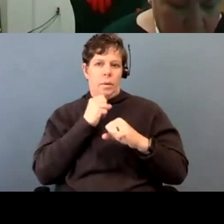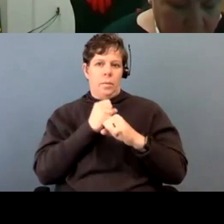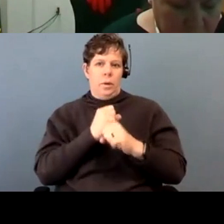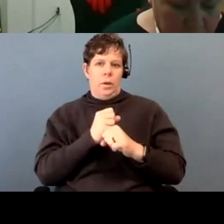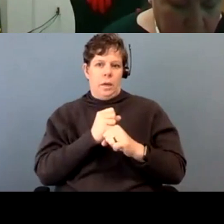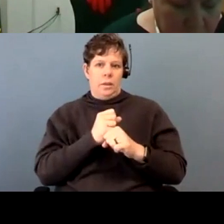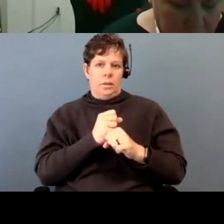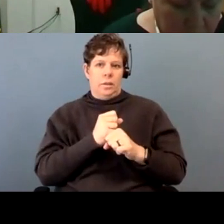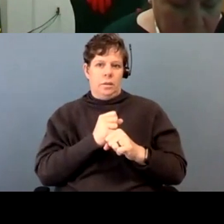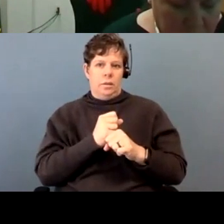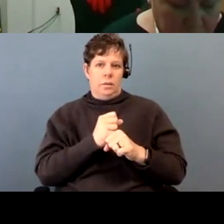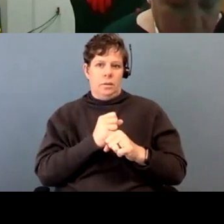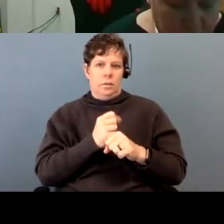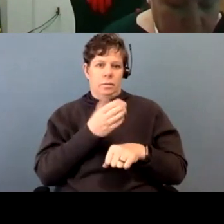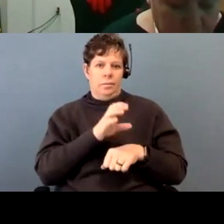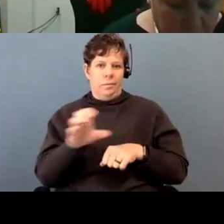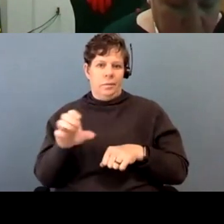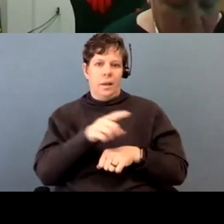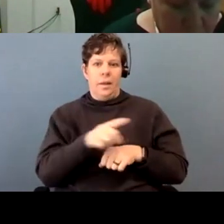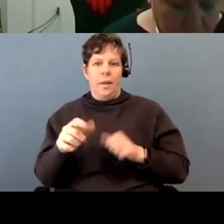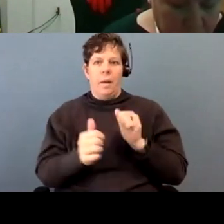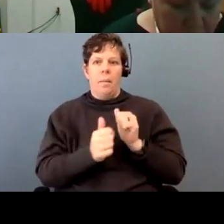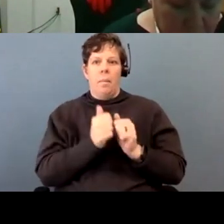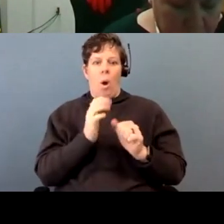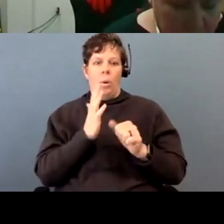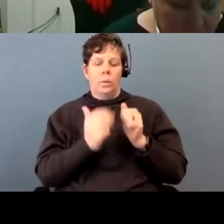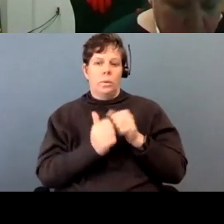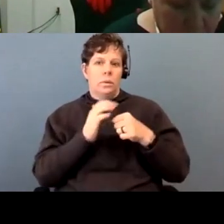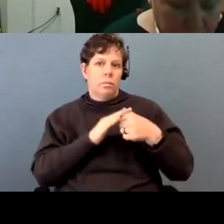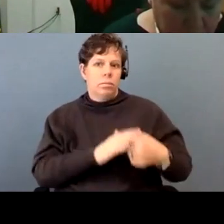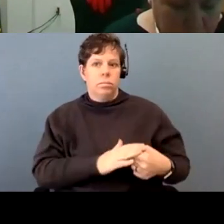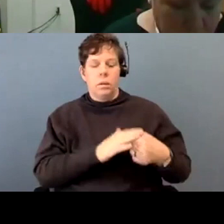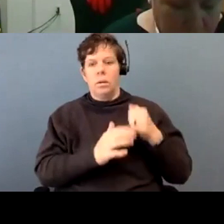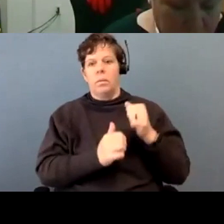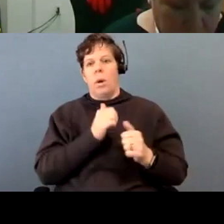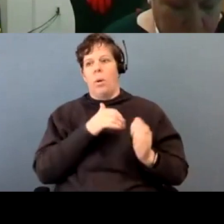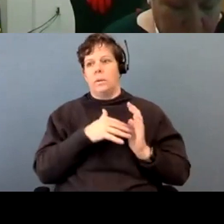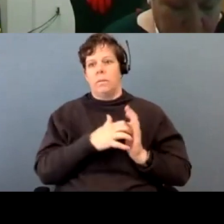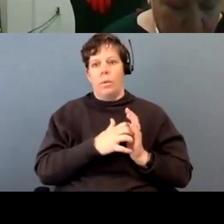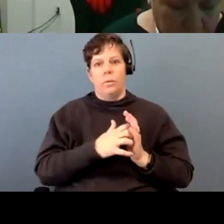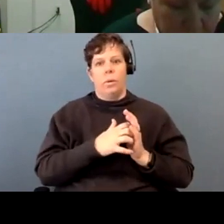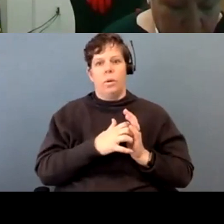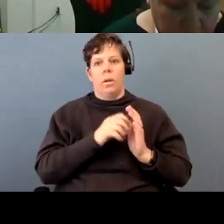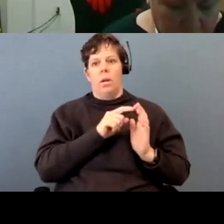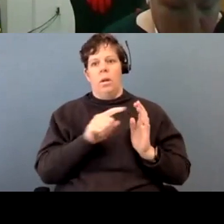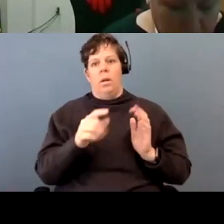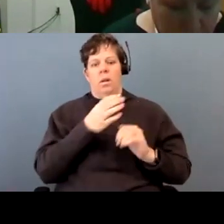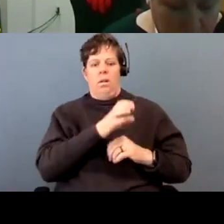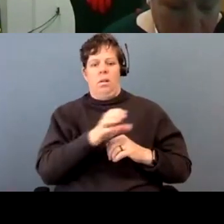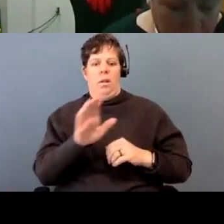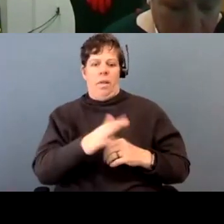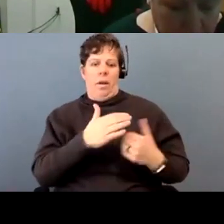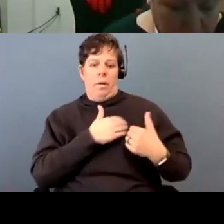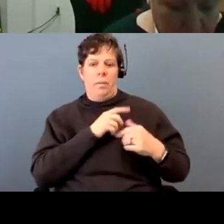folks who could be impacted, folks who are most marginalized, folks who are, um, the most vulnerable of the most vulnerable, when in fact, we should be